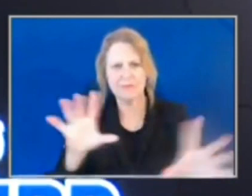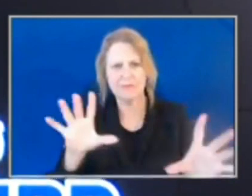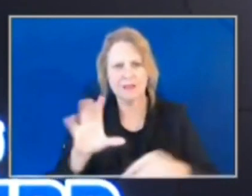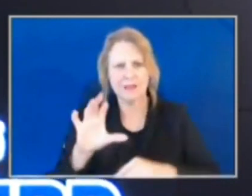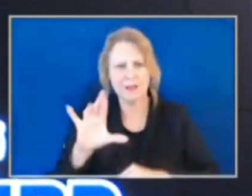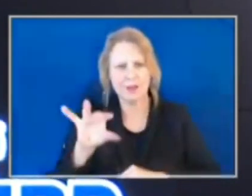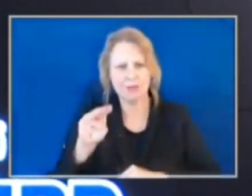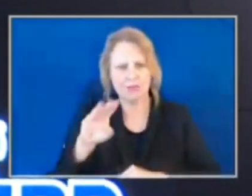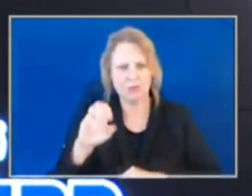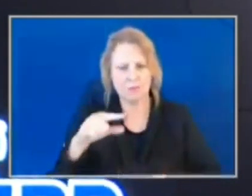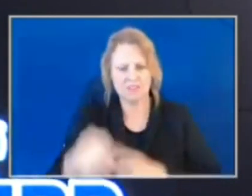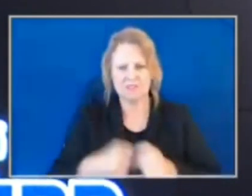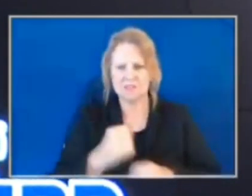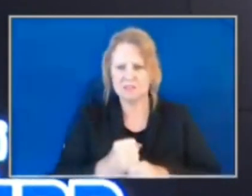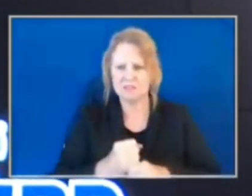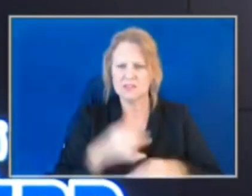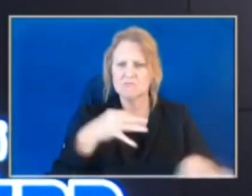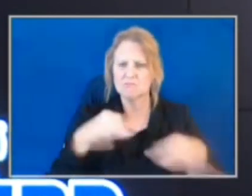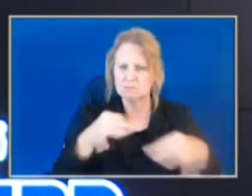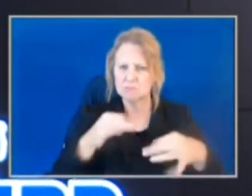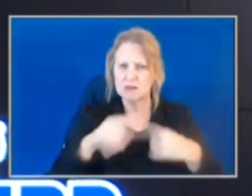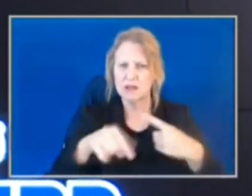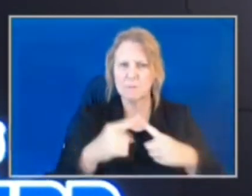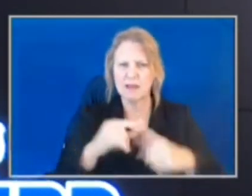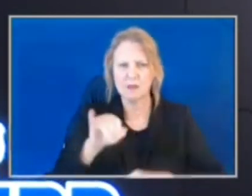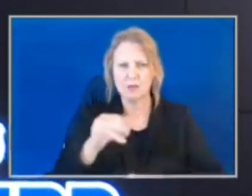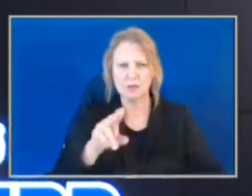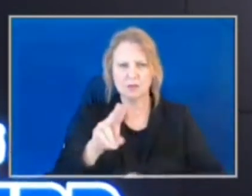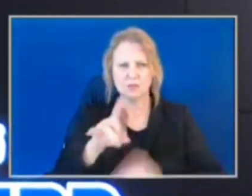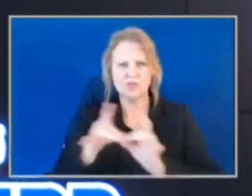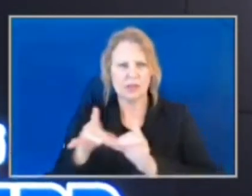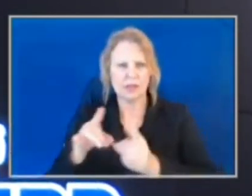some information about juveniles that we're seeing. Chief.